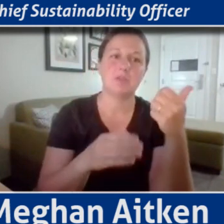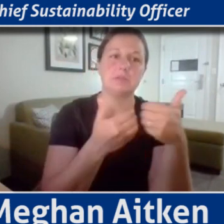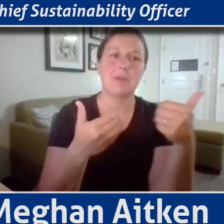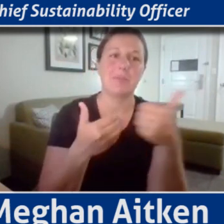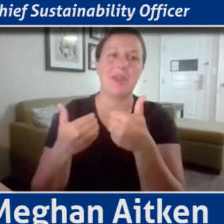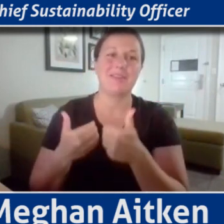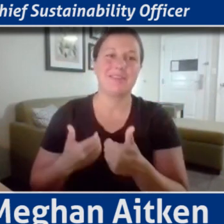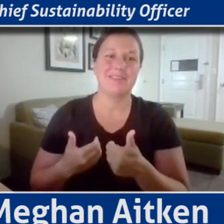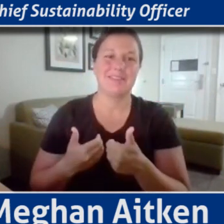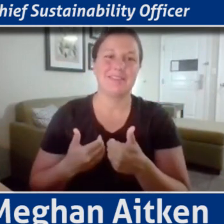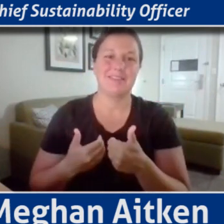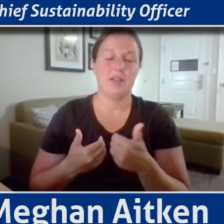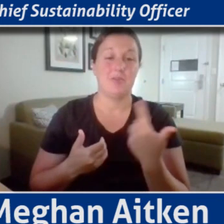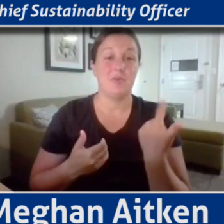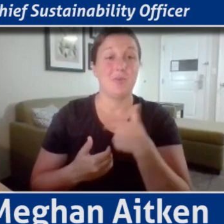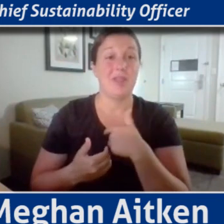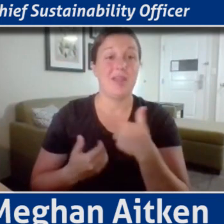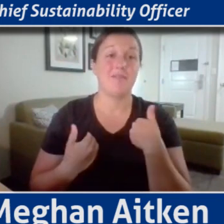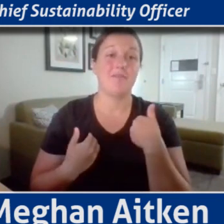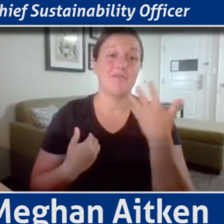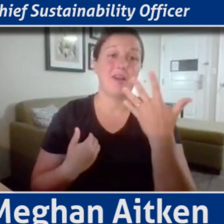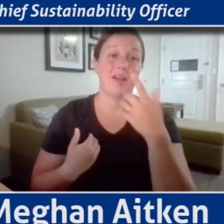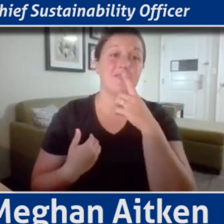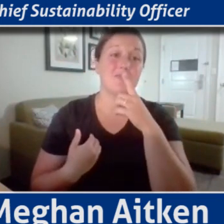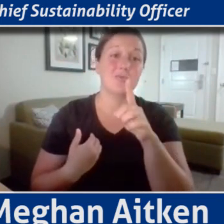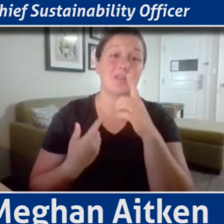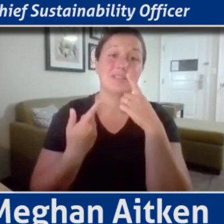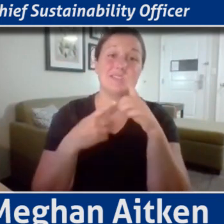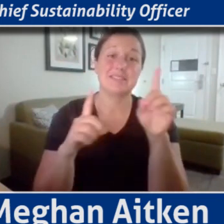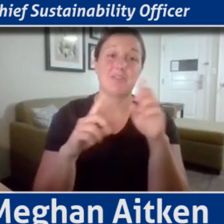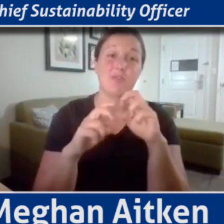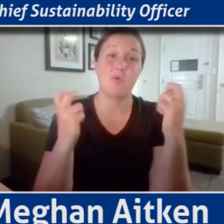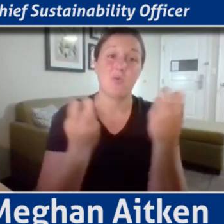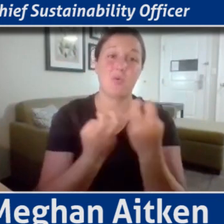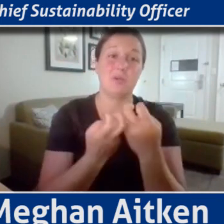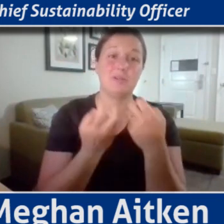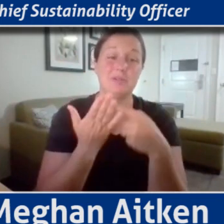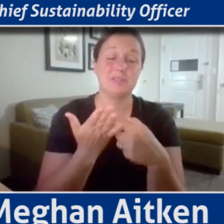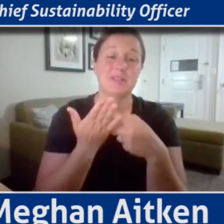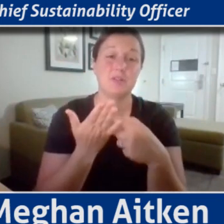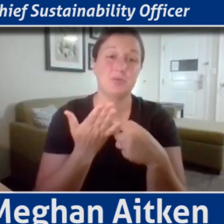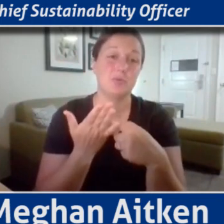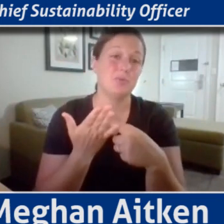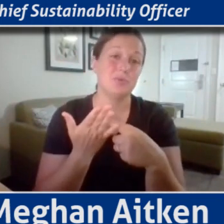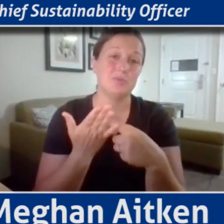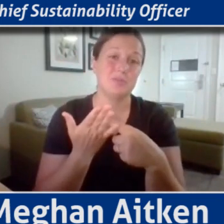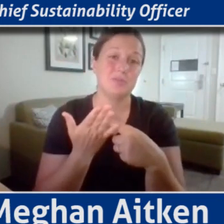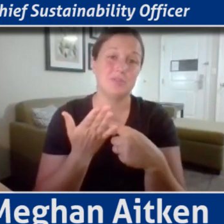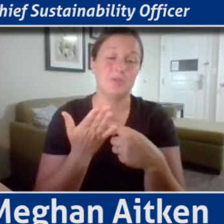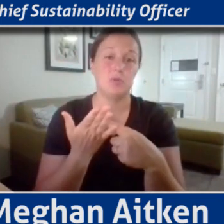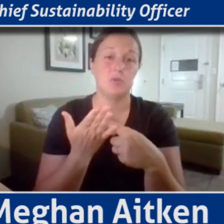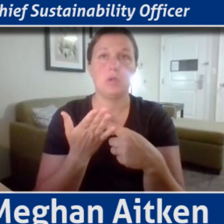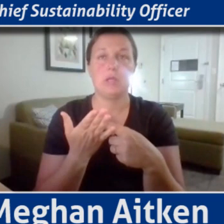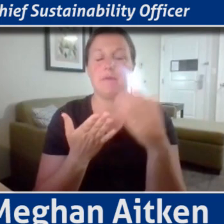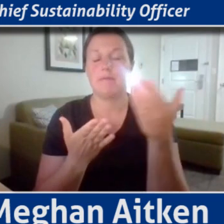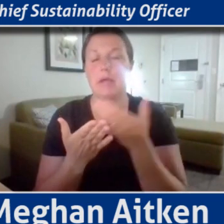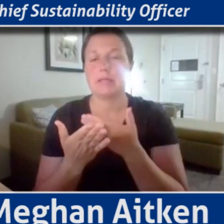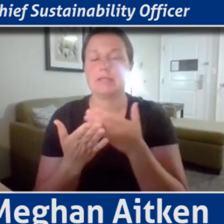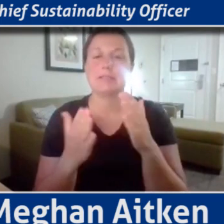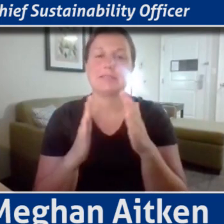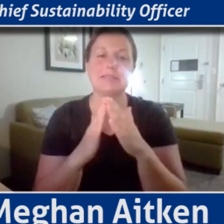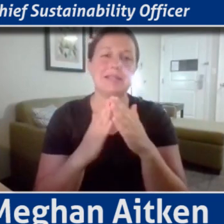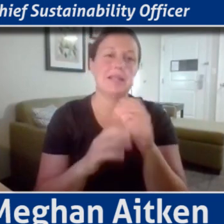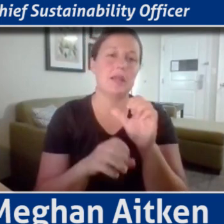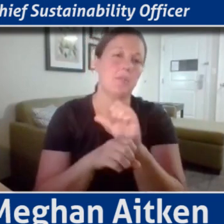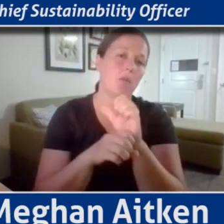really successful roundtable discussions where we brought in city employees, employees of the